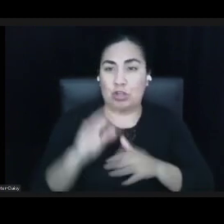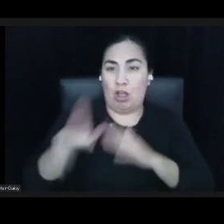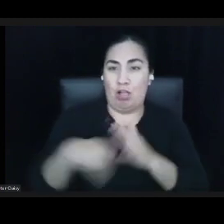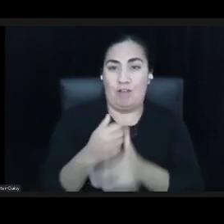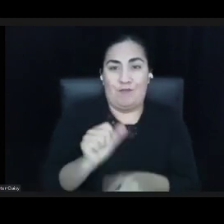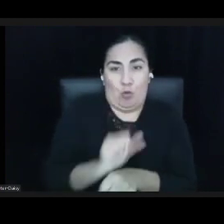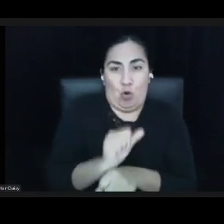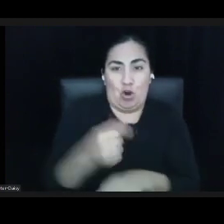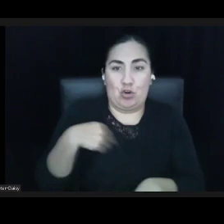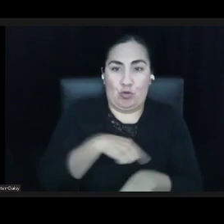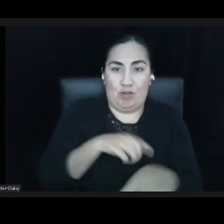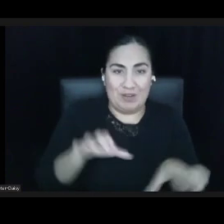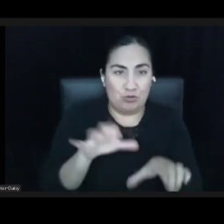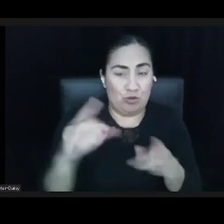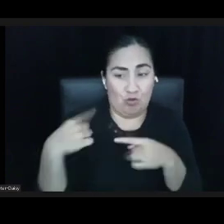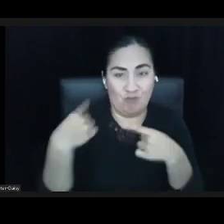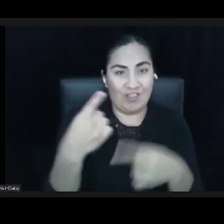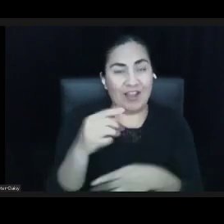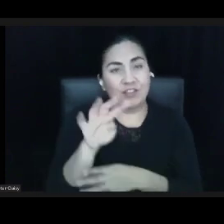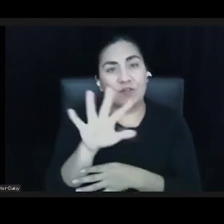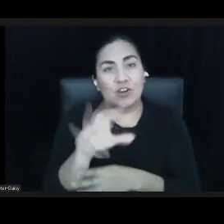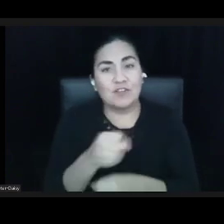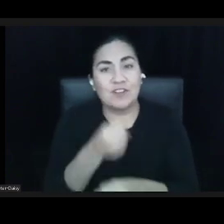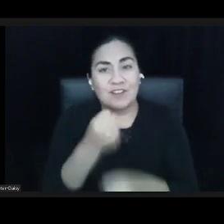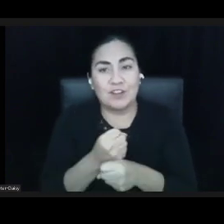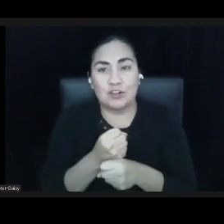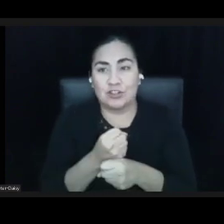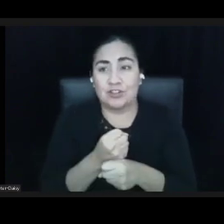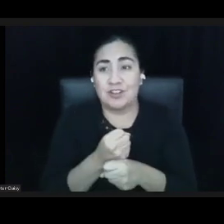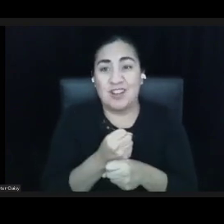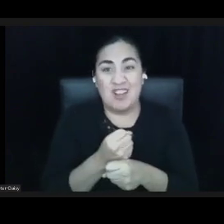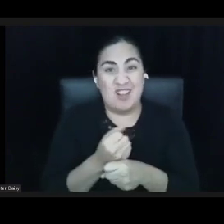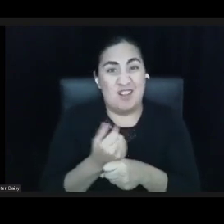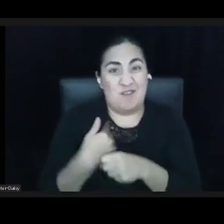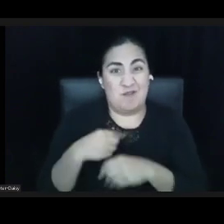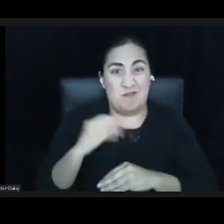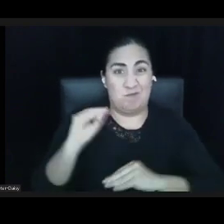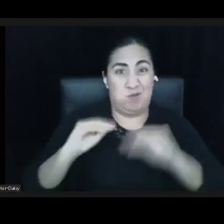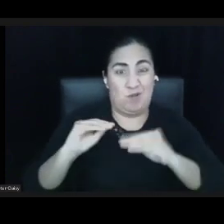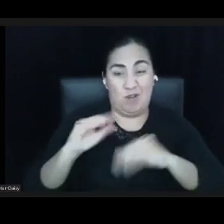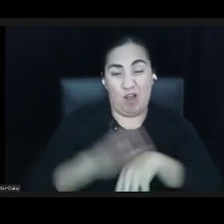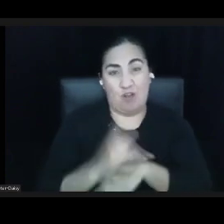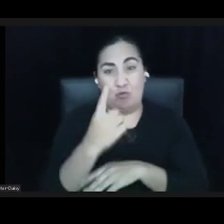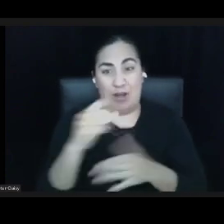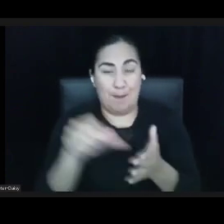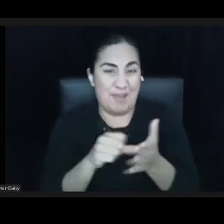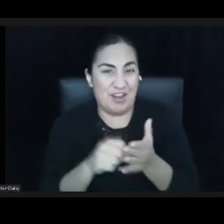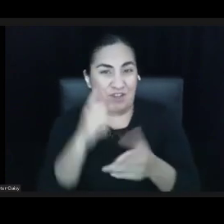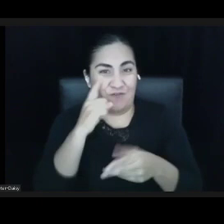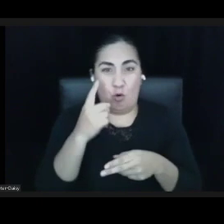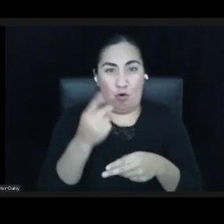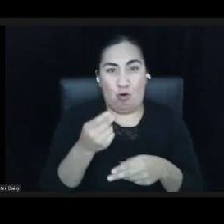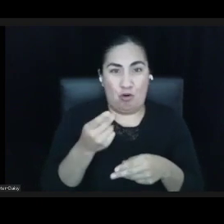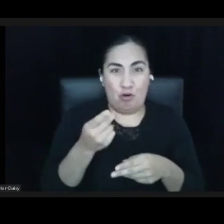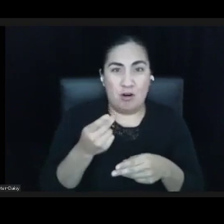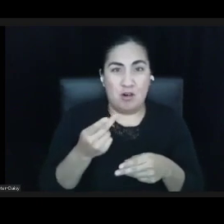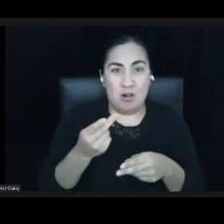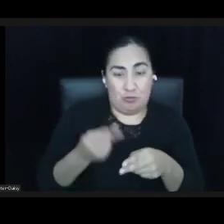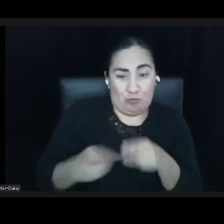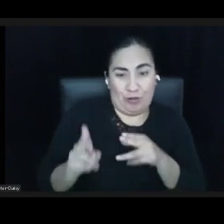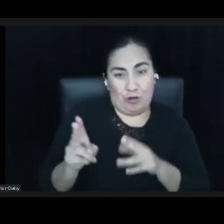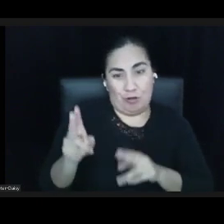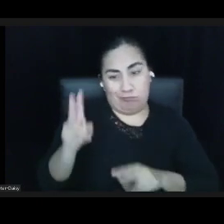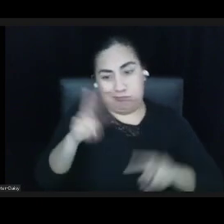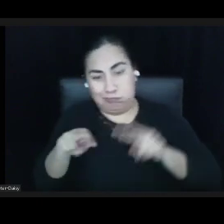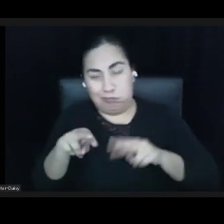years into one page. And for quick reference, but some of the inflection points